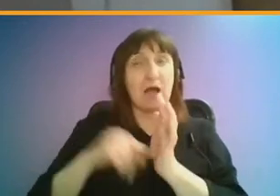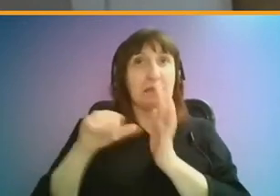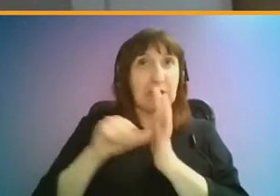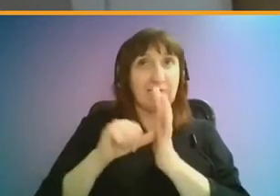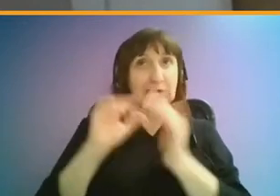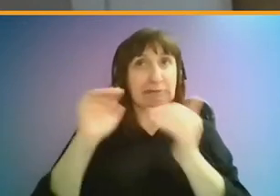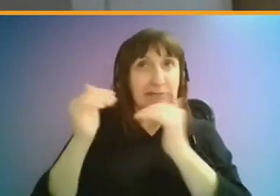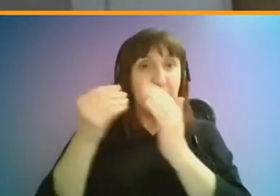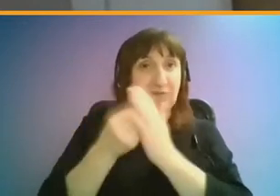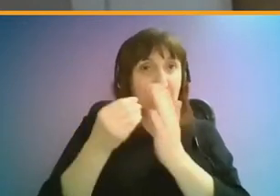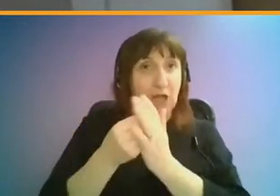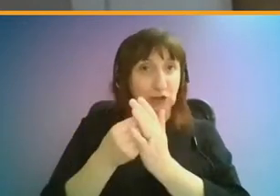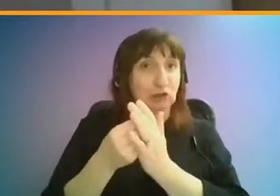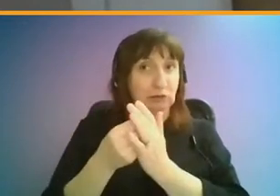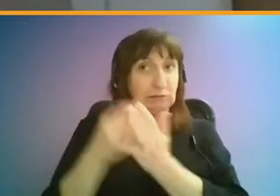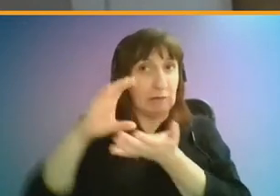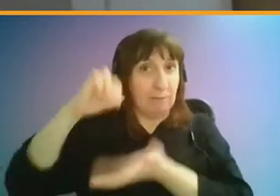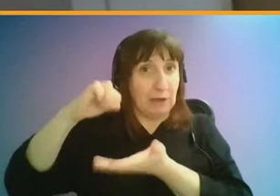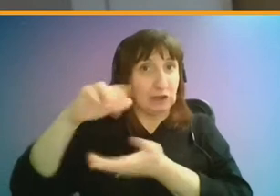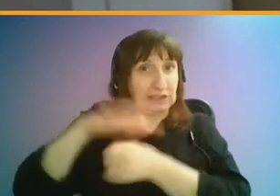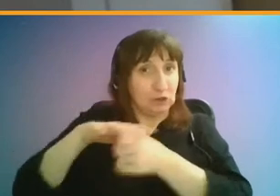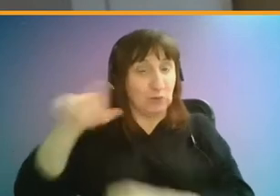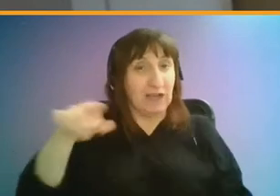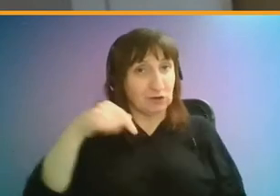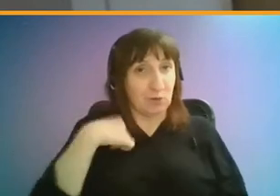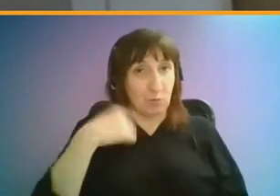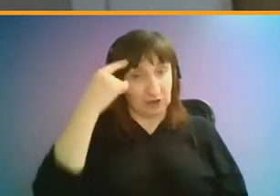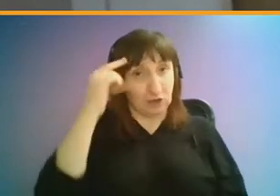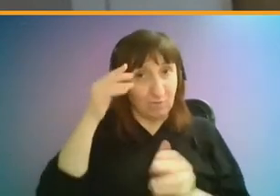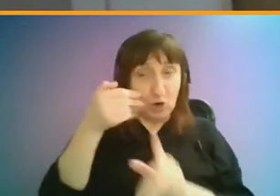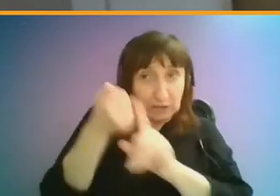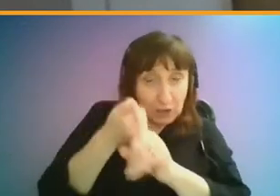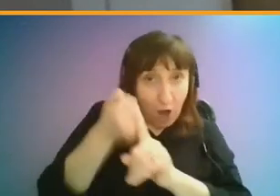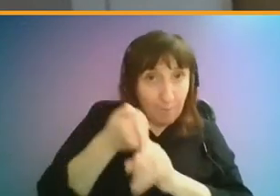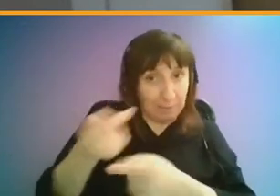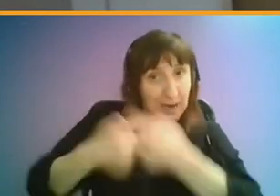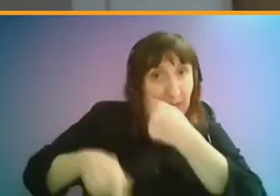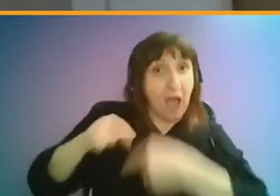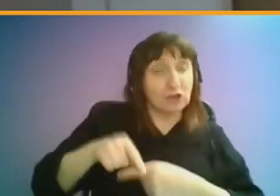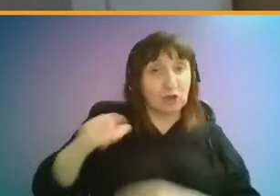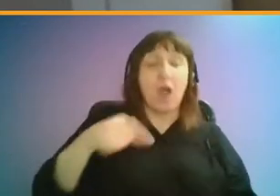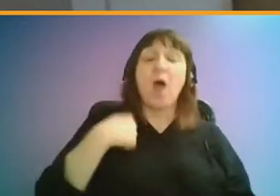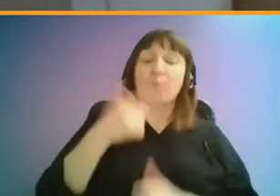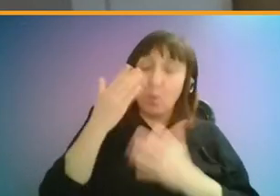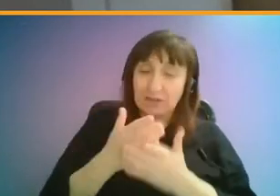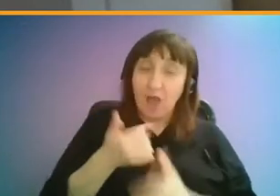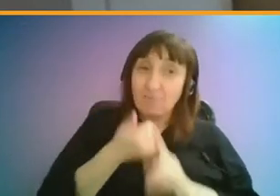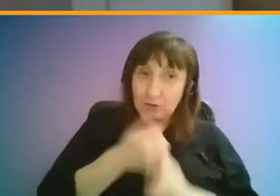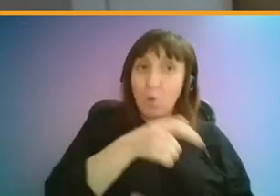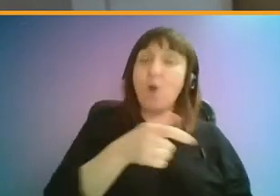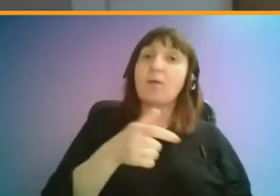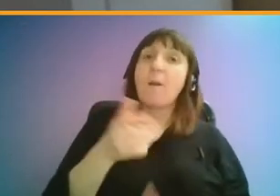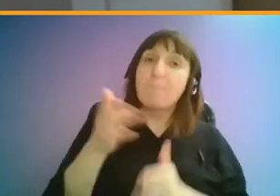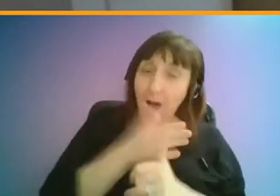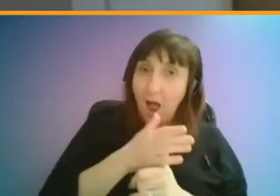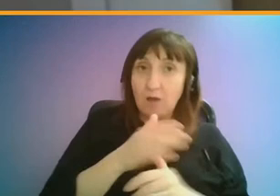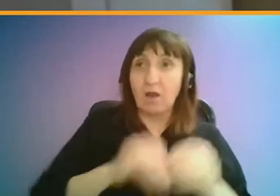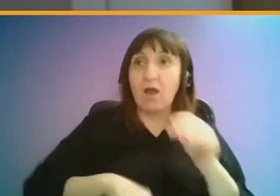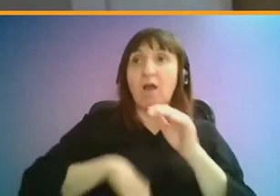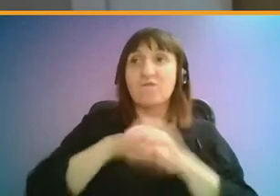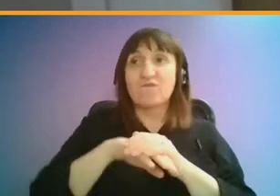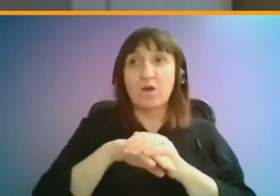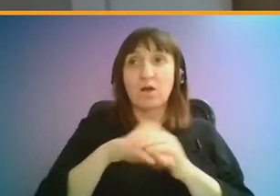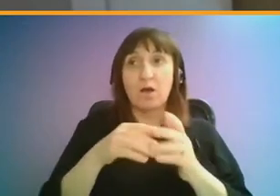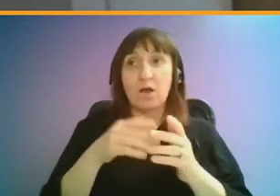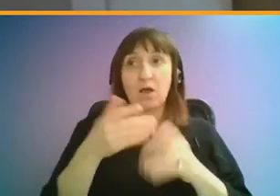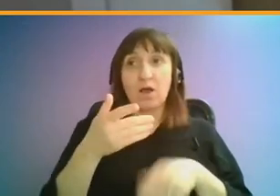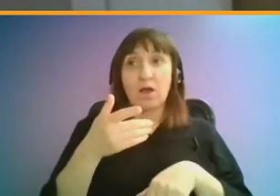situation on their hands, which is kind of the focus of our campaigning last year. But we definitely support bringing back the full kind of